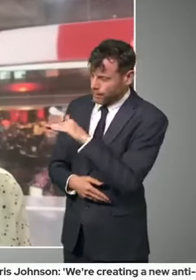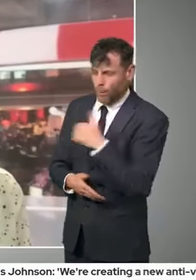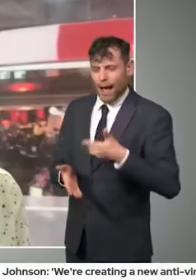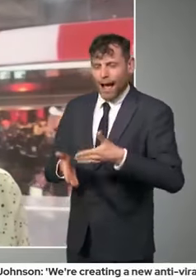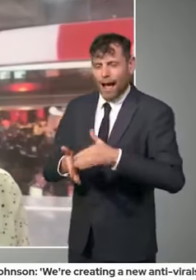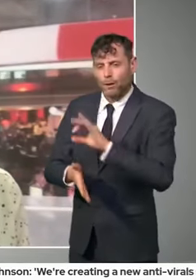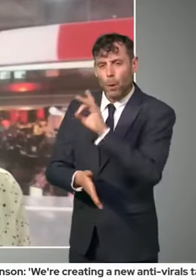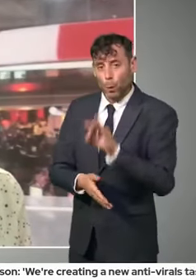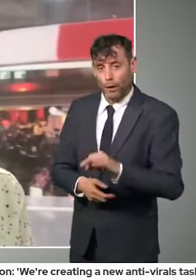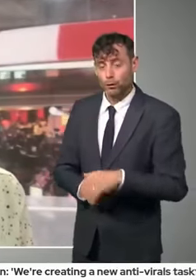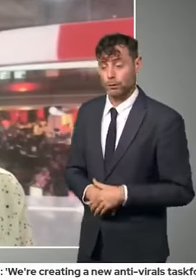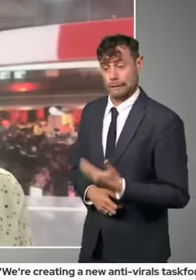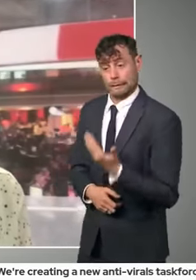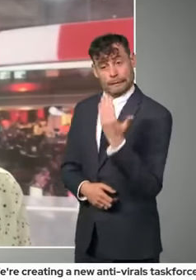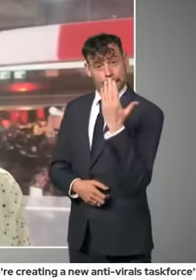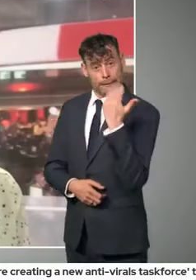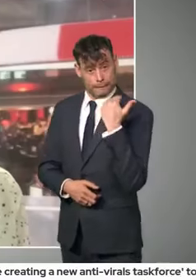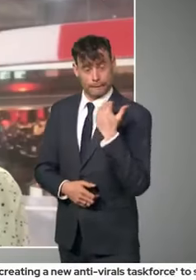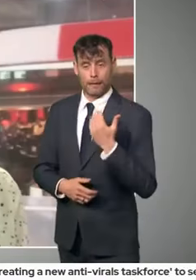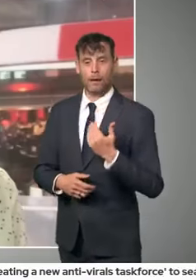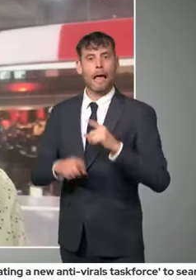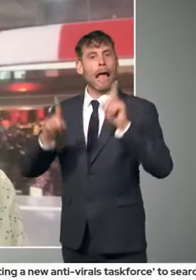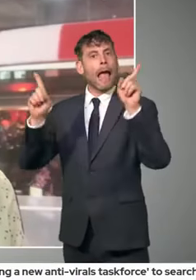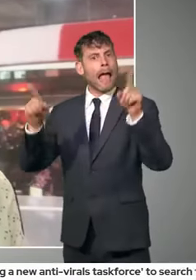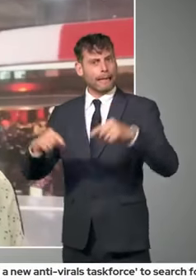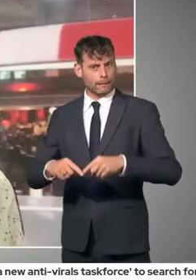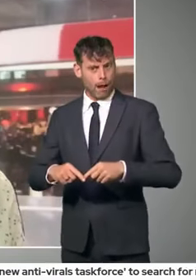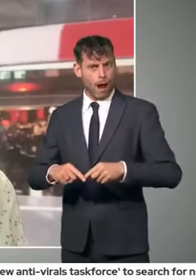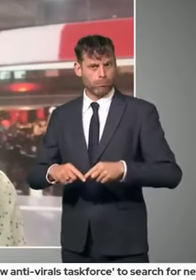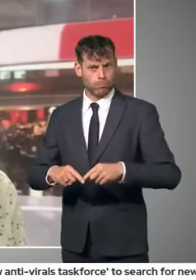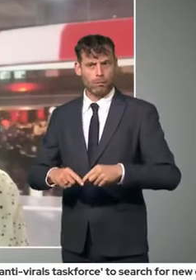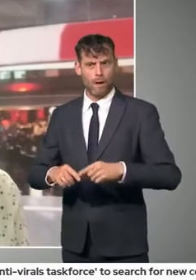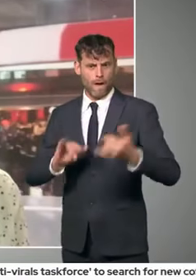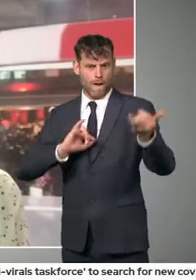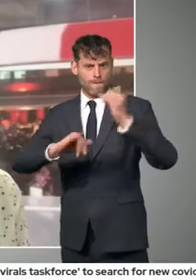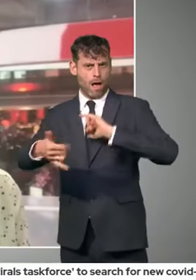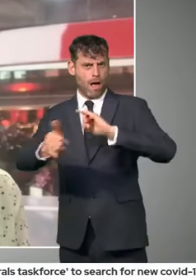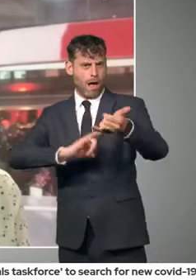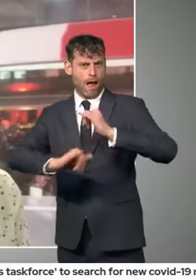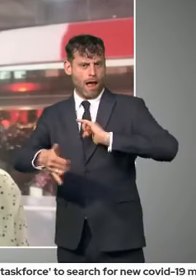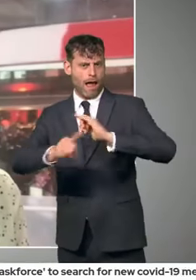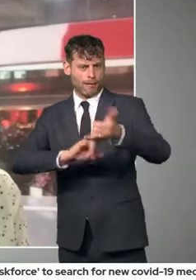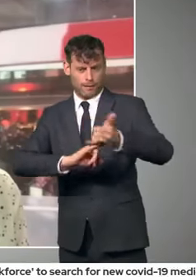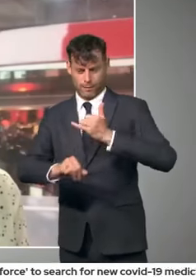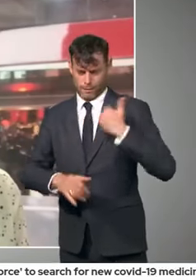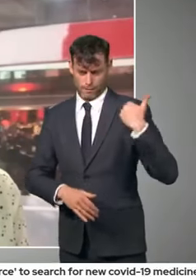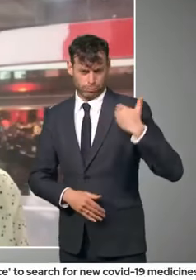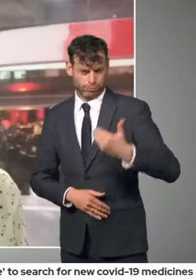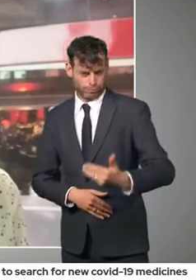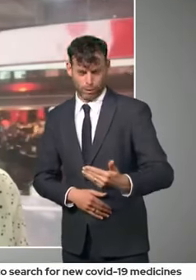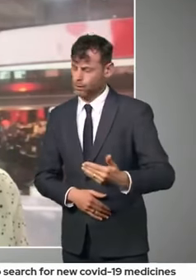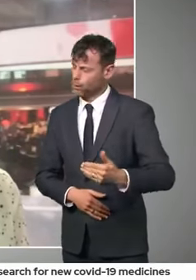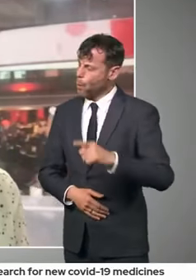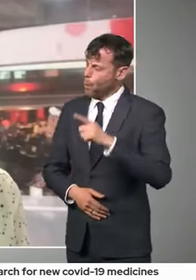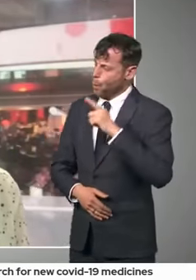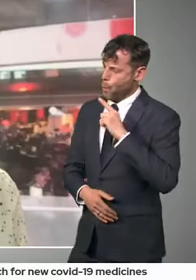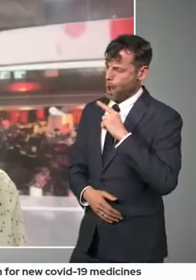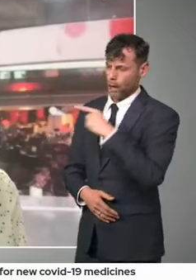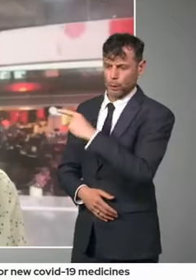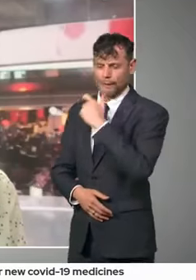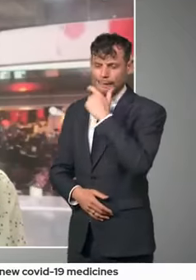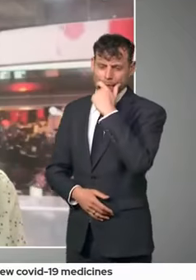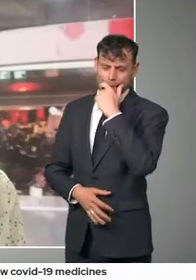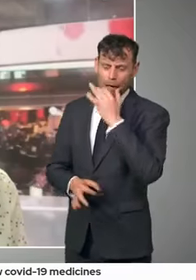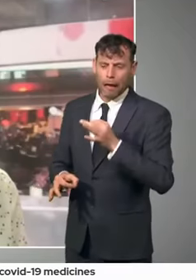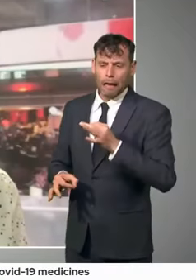and the United Kingdom. Why did it take so long to put India on the red list? There are some who wonder why it